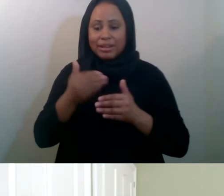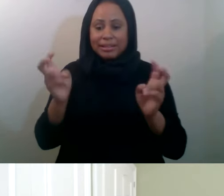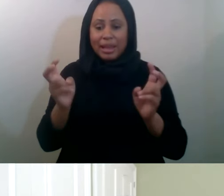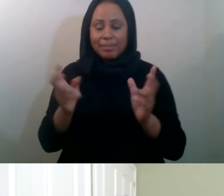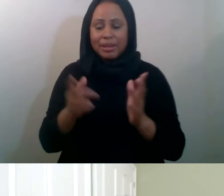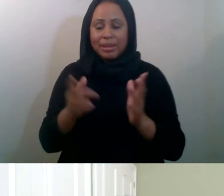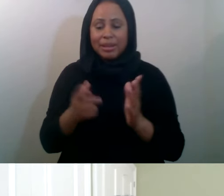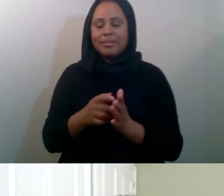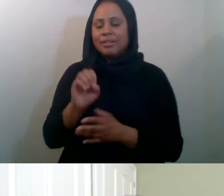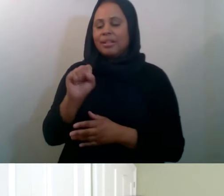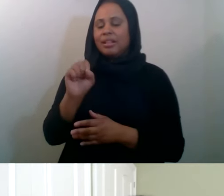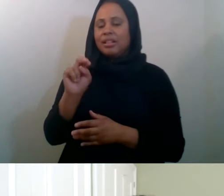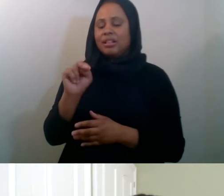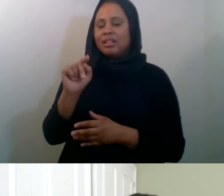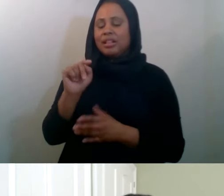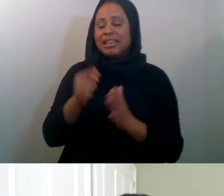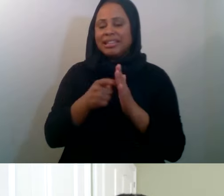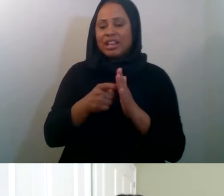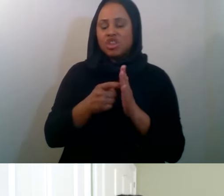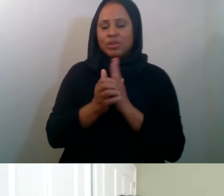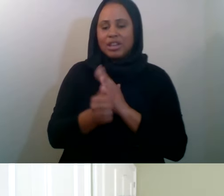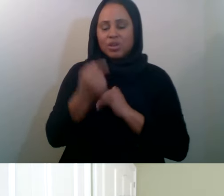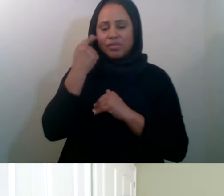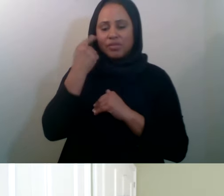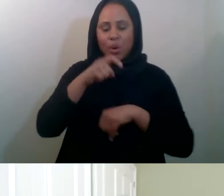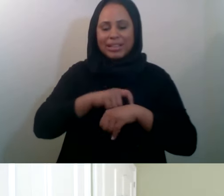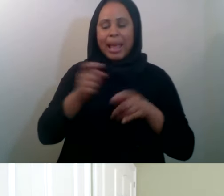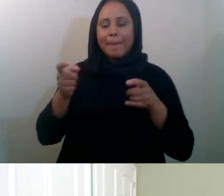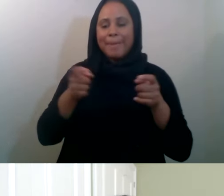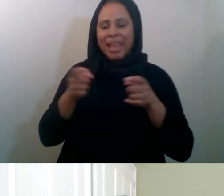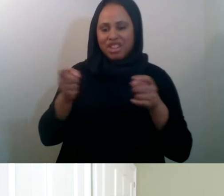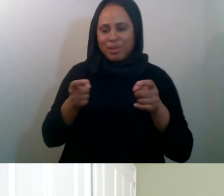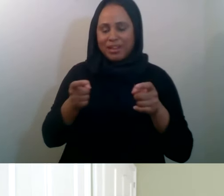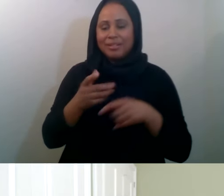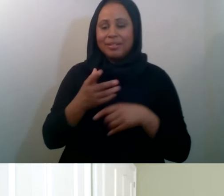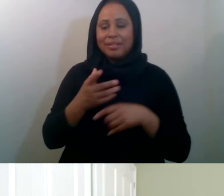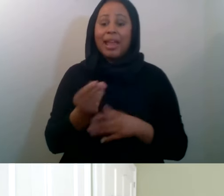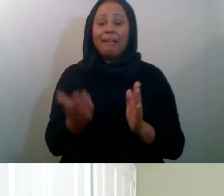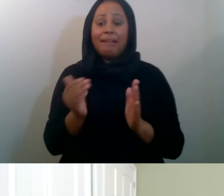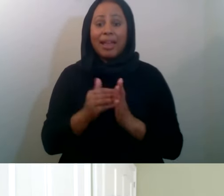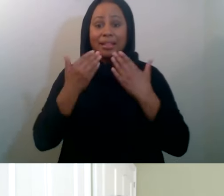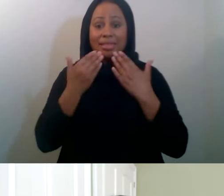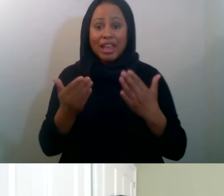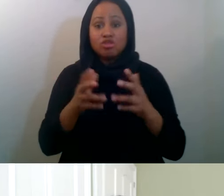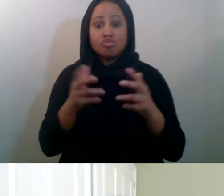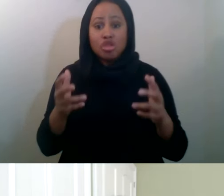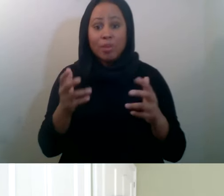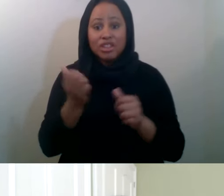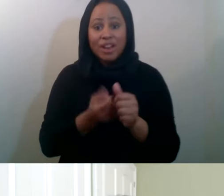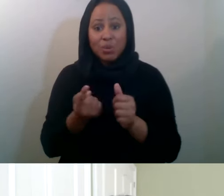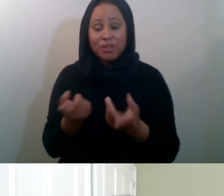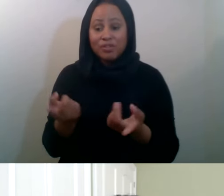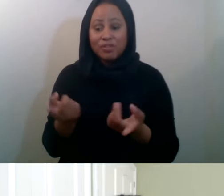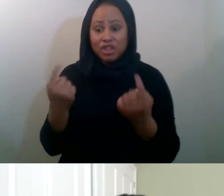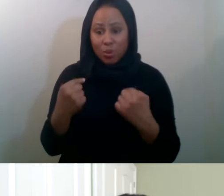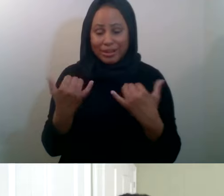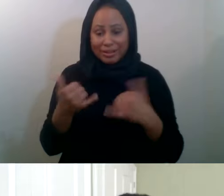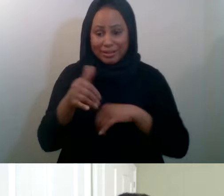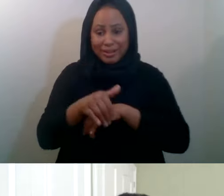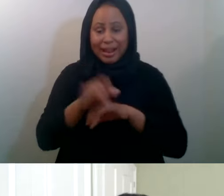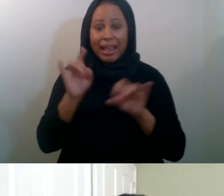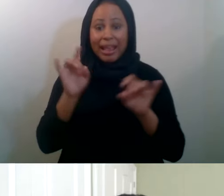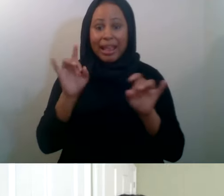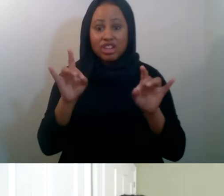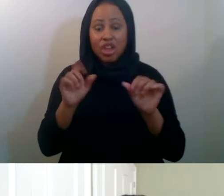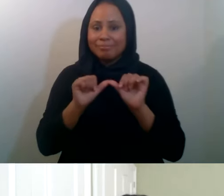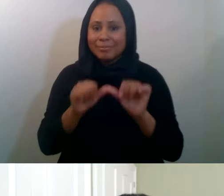management with MCC's Imam, uh, Ibrahim. Um, and again, thank you guys so much, everyone for joining us tonight, inshallah. You guys all stay